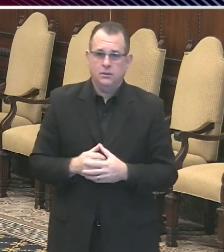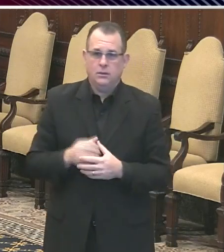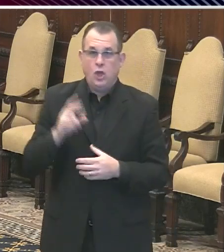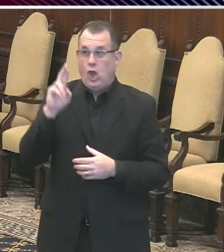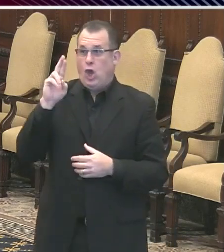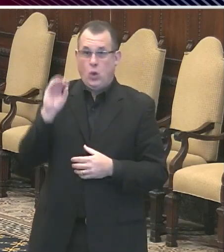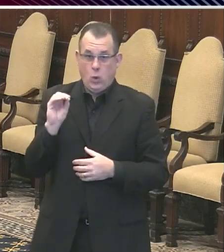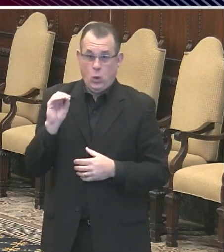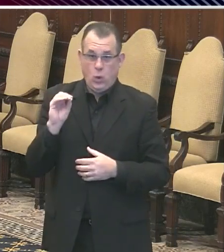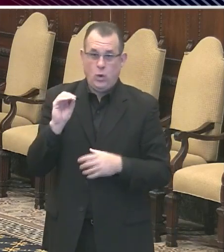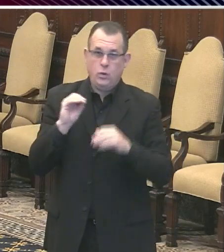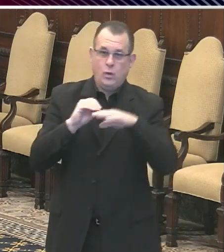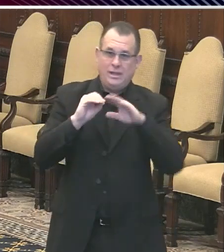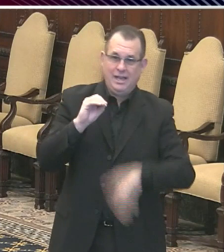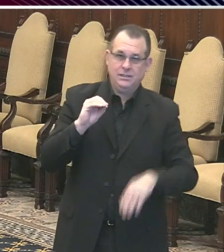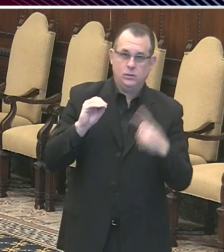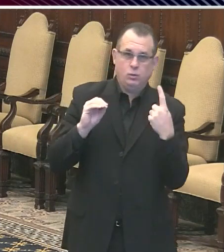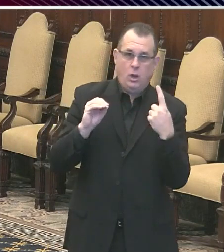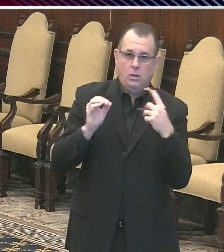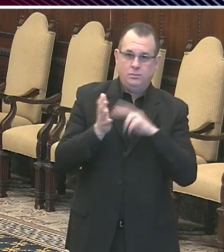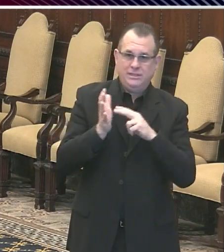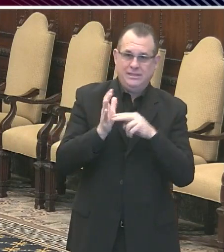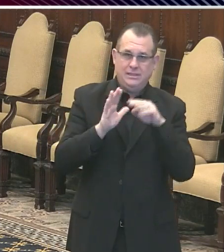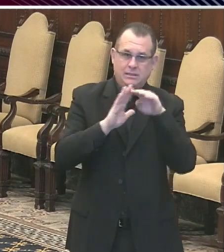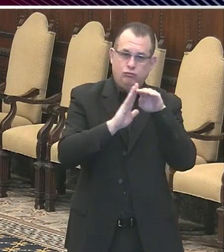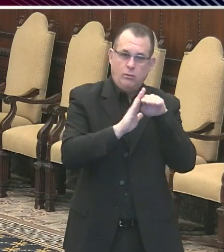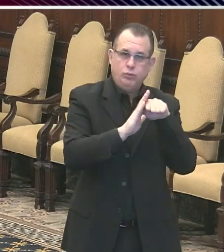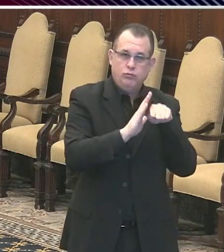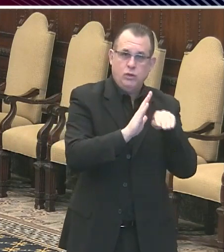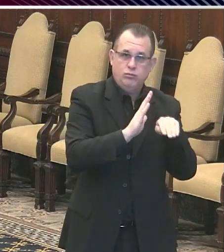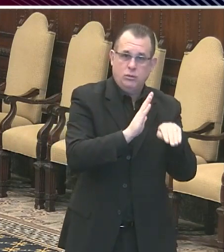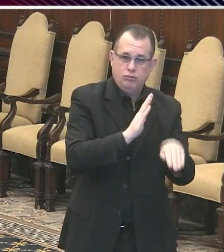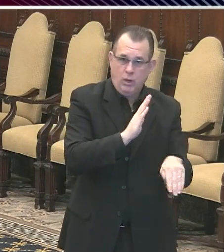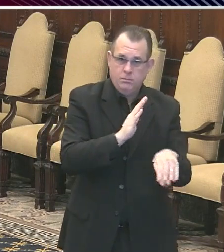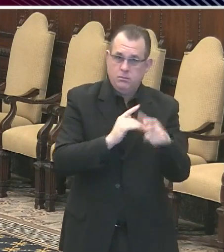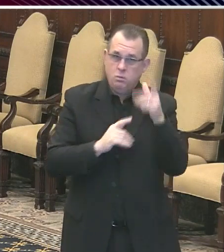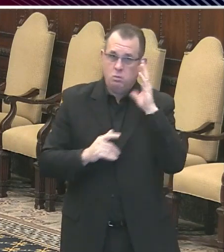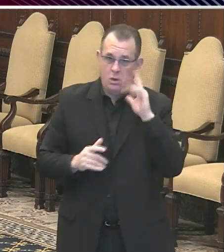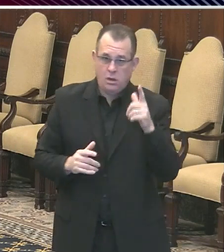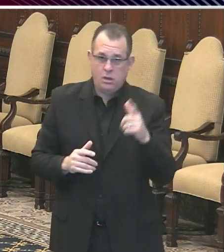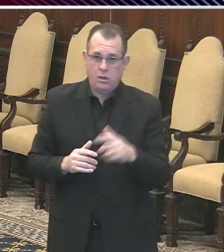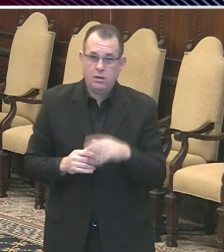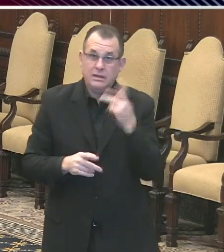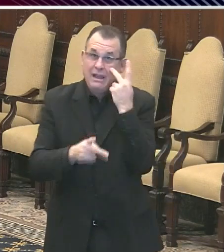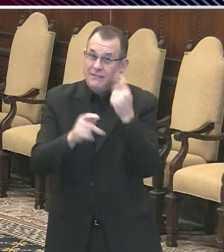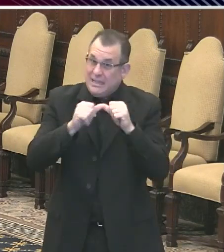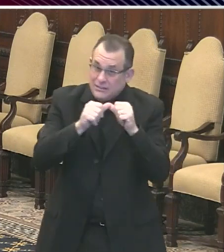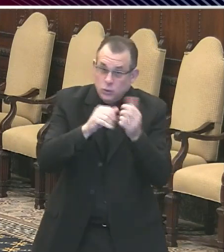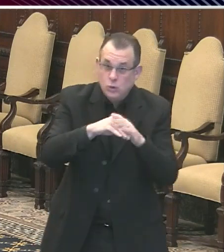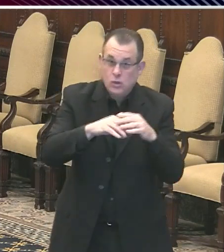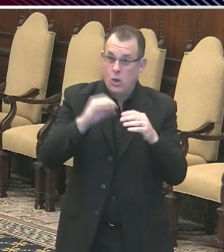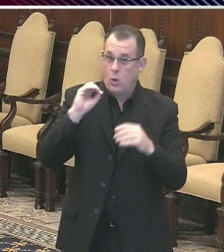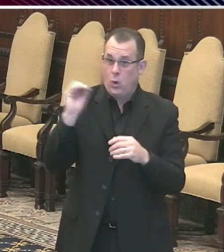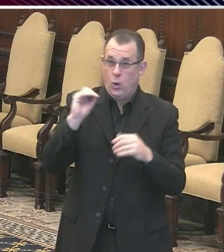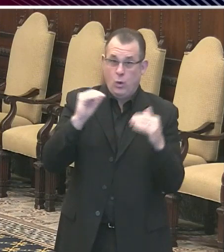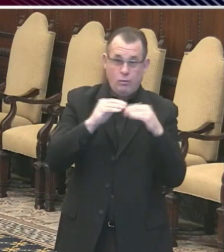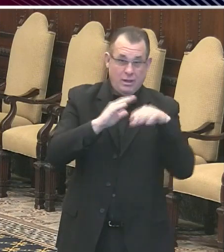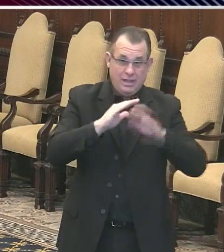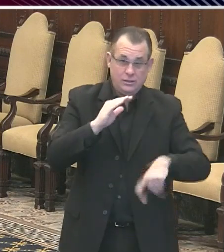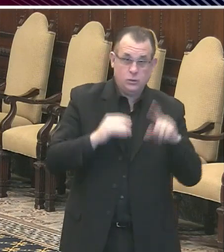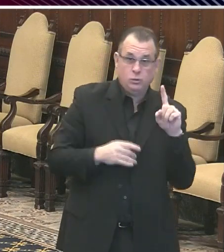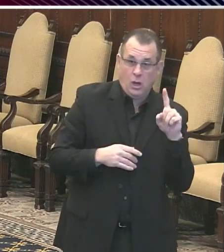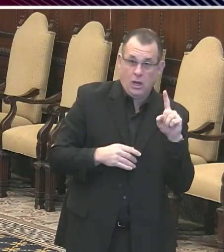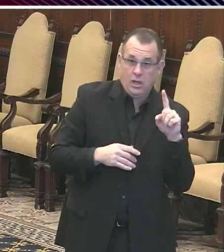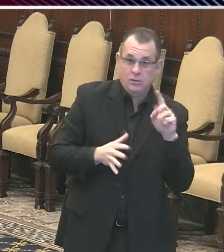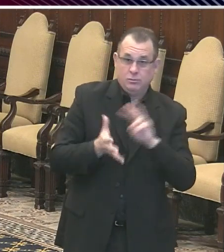.0. If we have R-naught less than 1.0 and it stays there, eventually the epidemic ends. So the falling